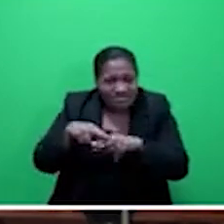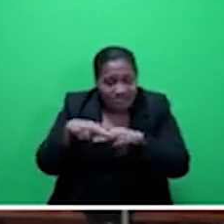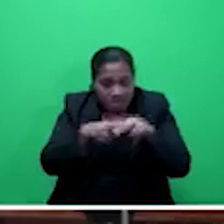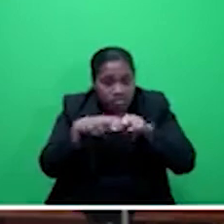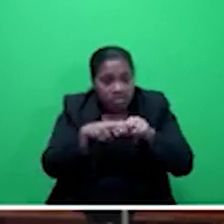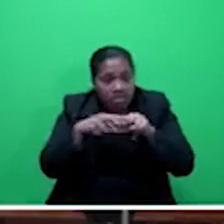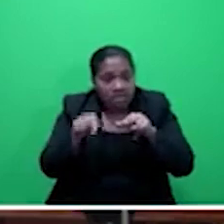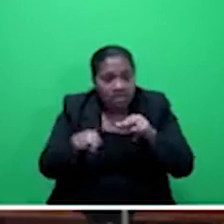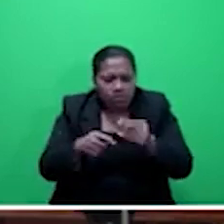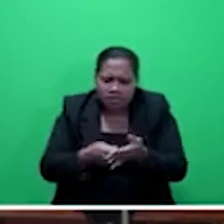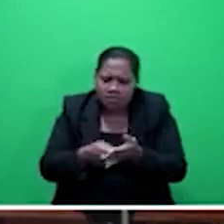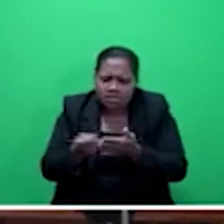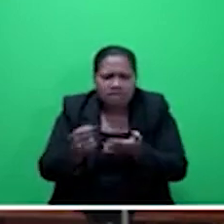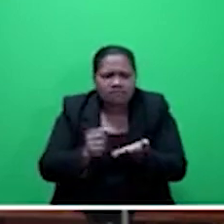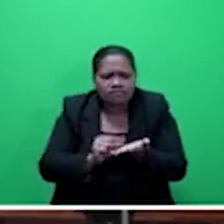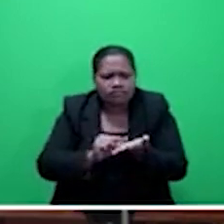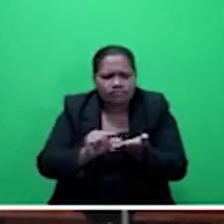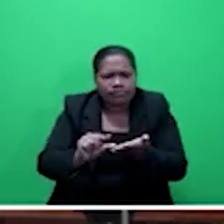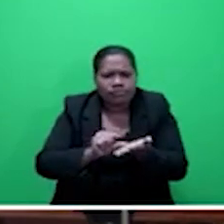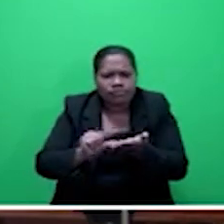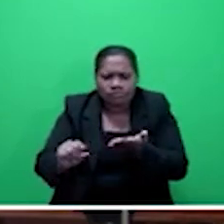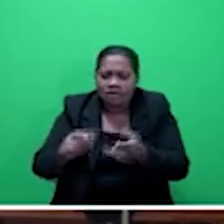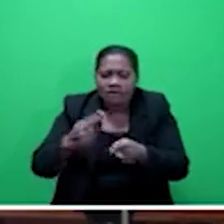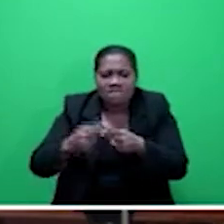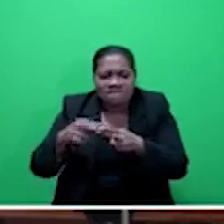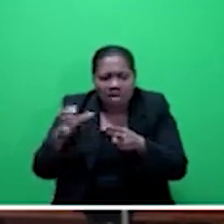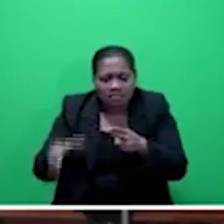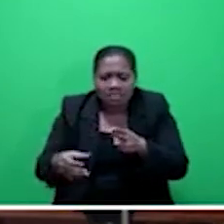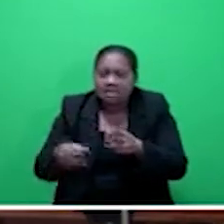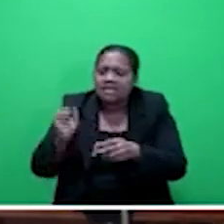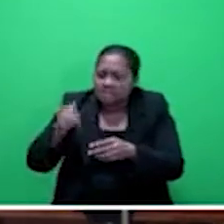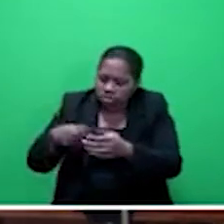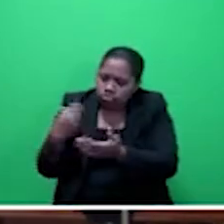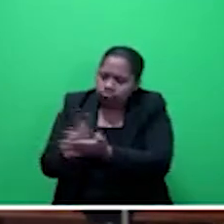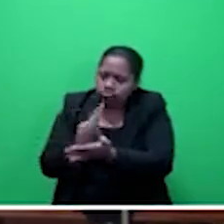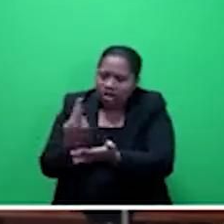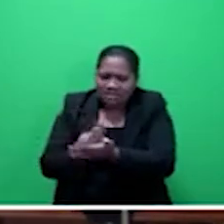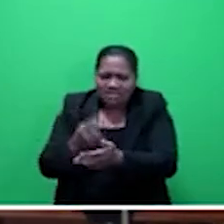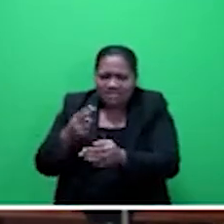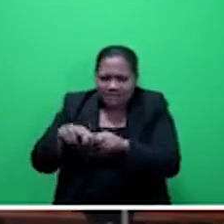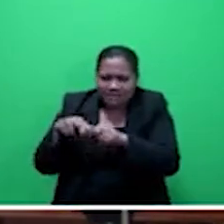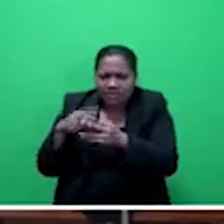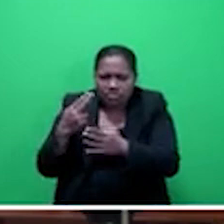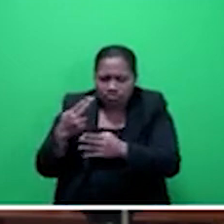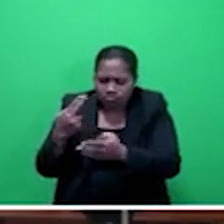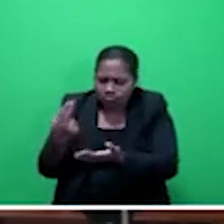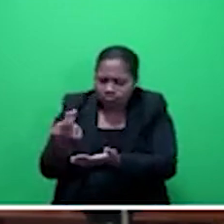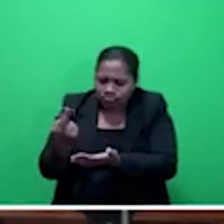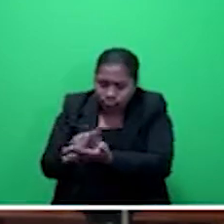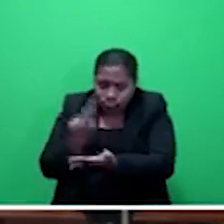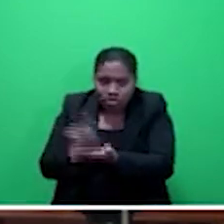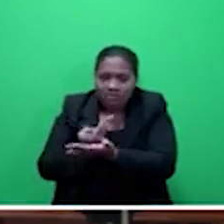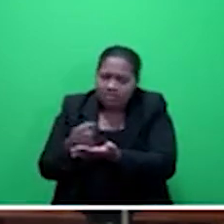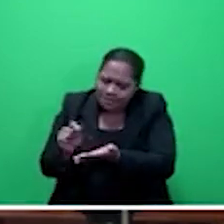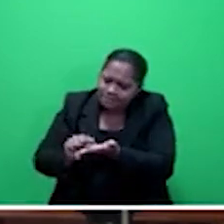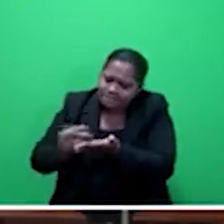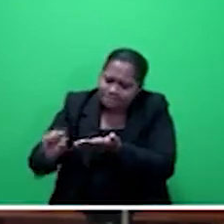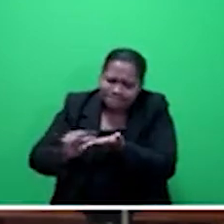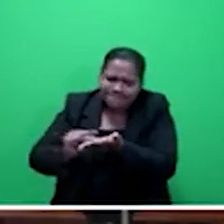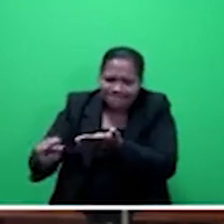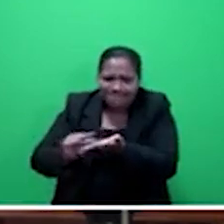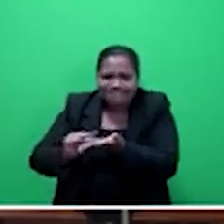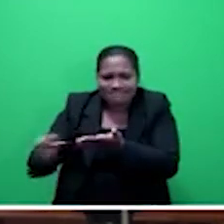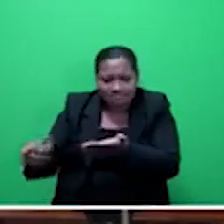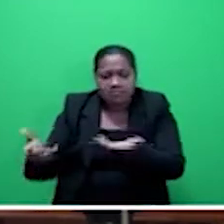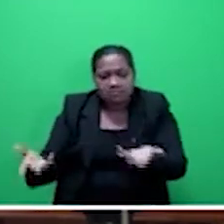pays the premium for the copper farmers. And, of course, Fiji rice pays for the premium for the rice farmers, Mr Speaker, sir.